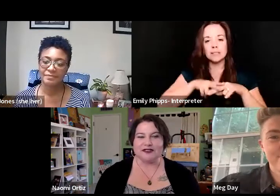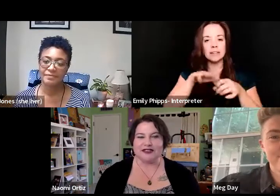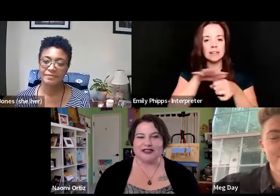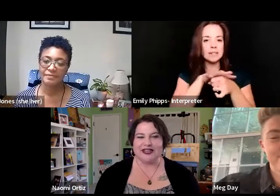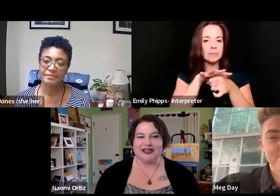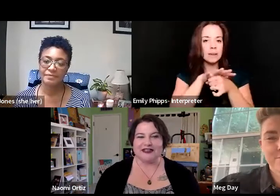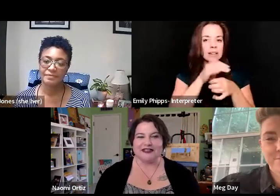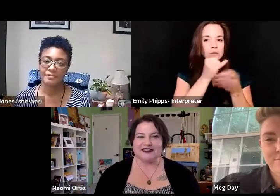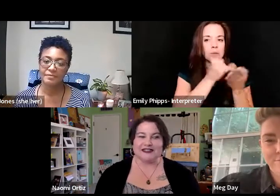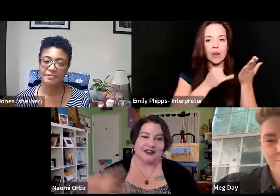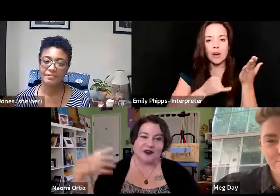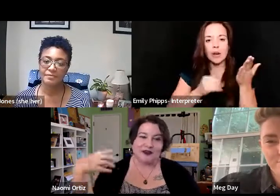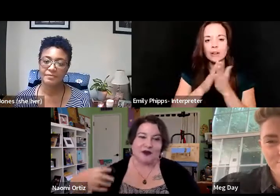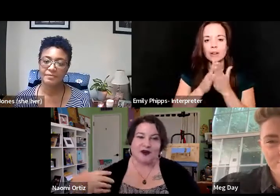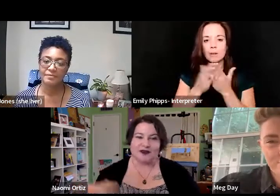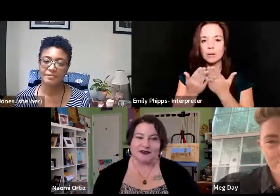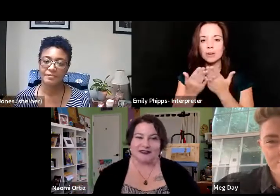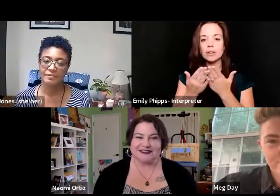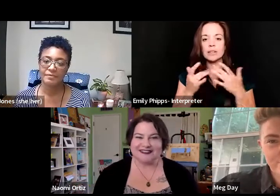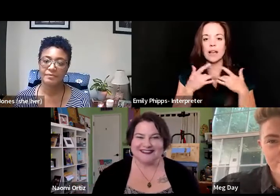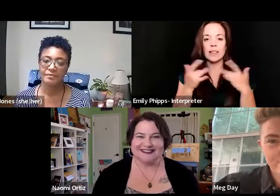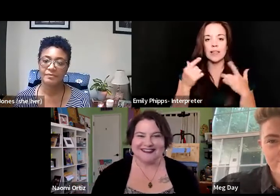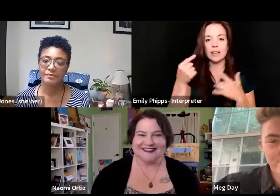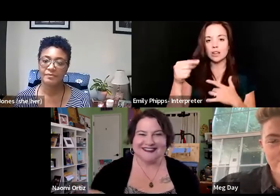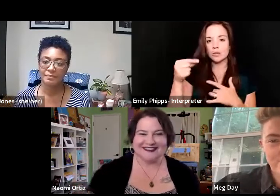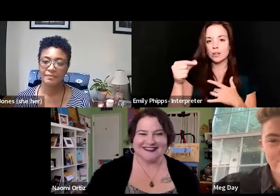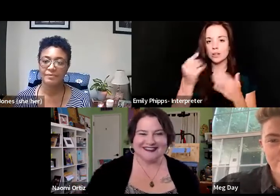books books and light green walls.